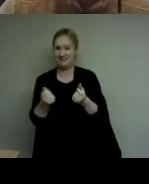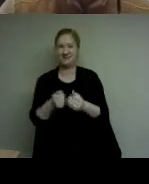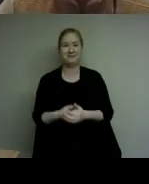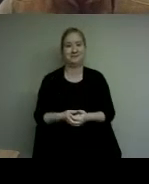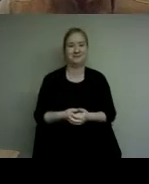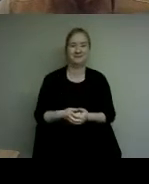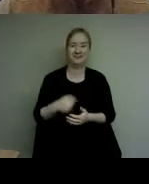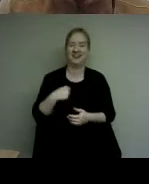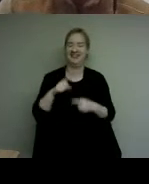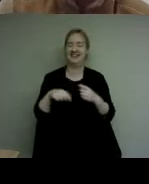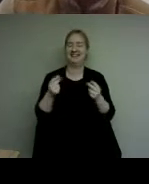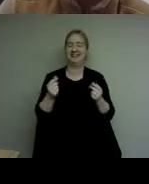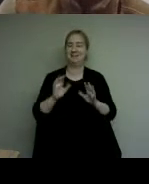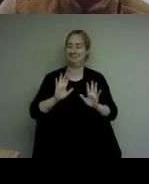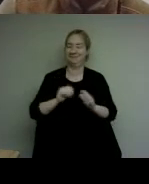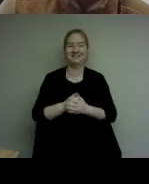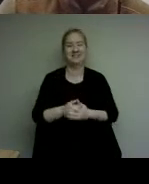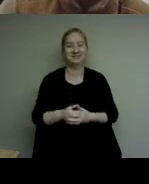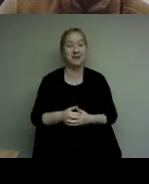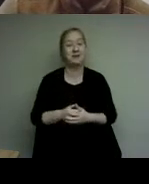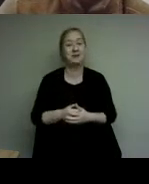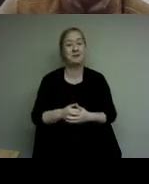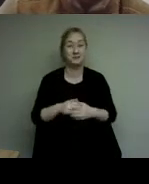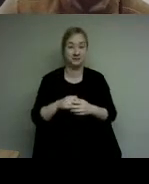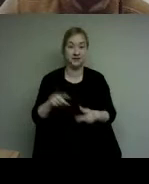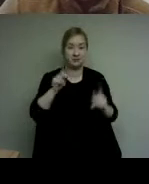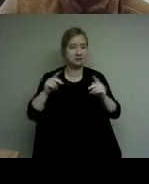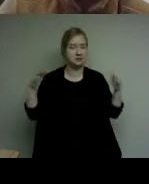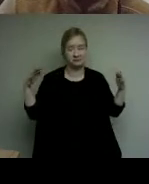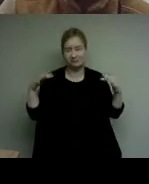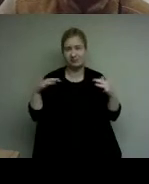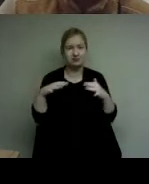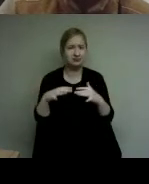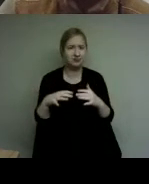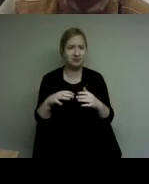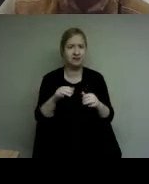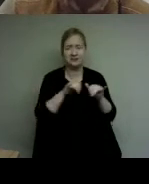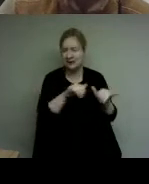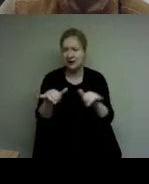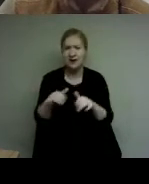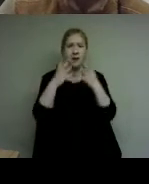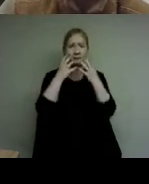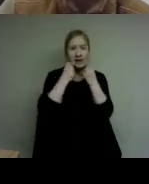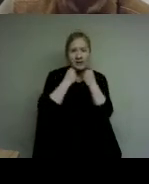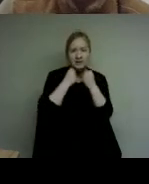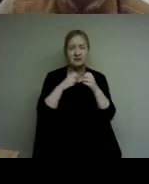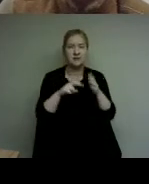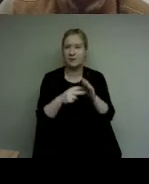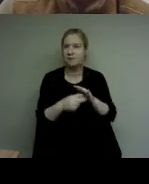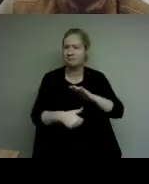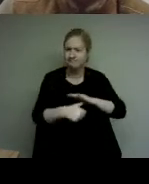try we bring together people who are driven by passion and purpose confident that we inspire one another